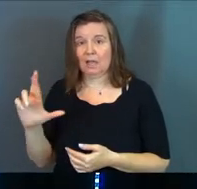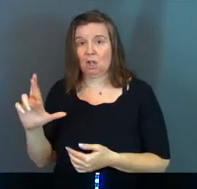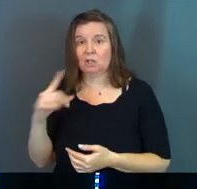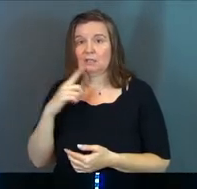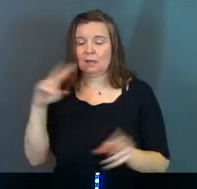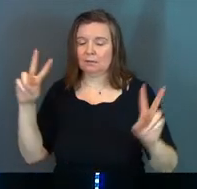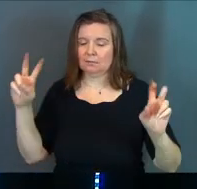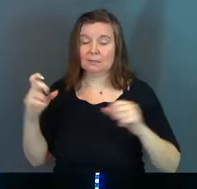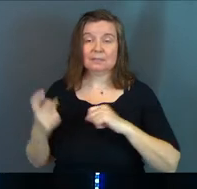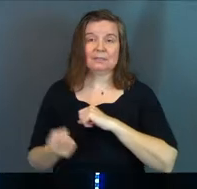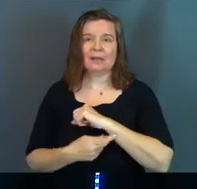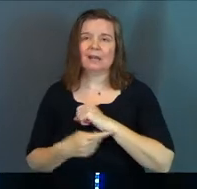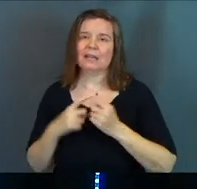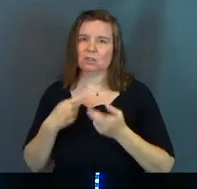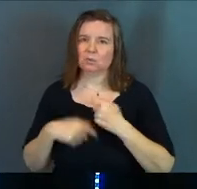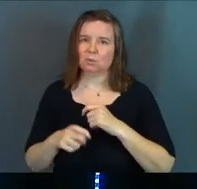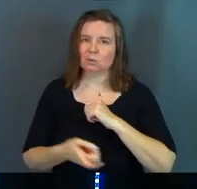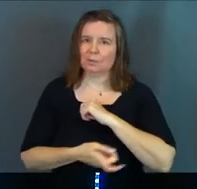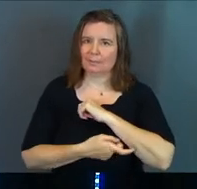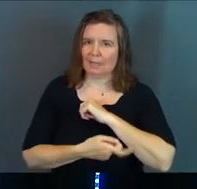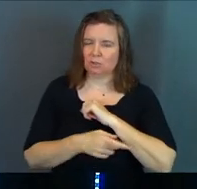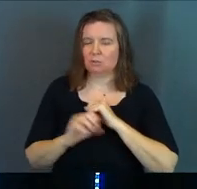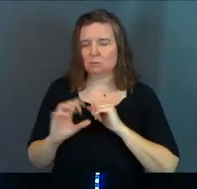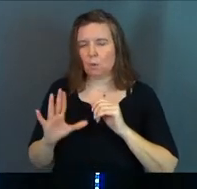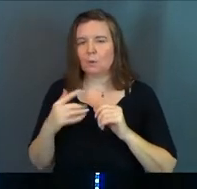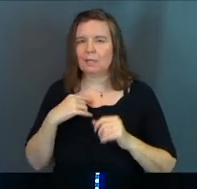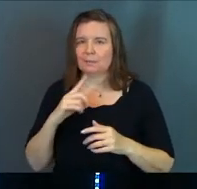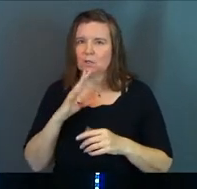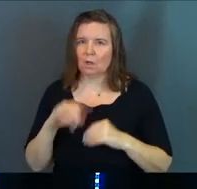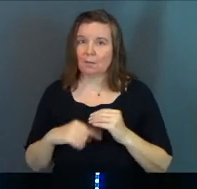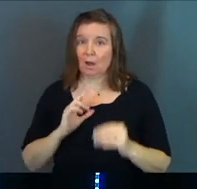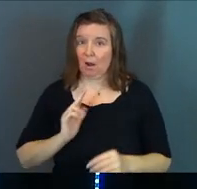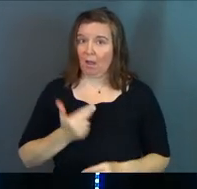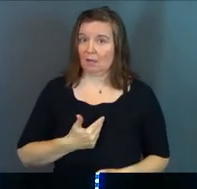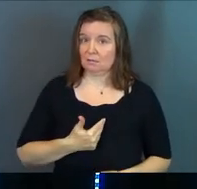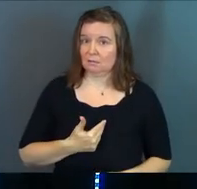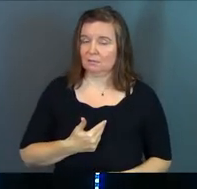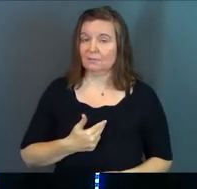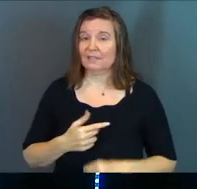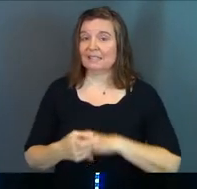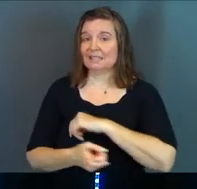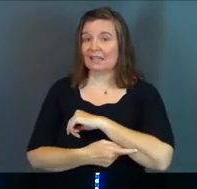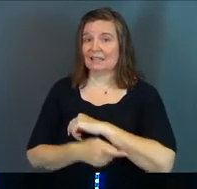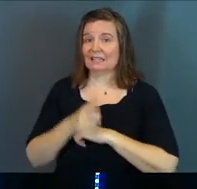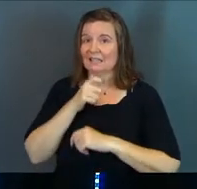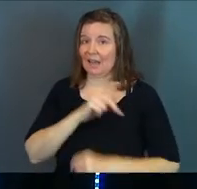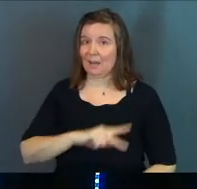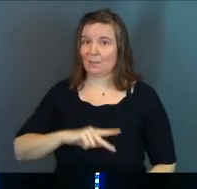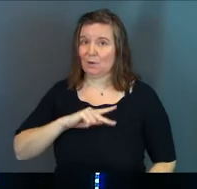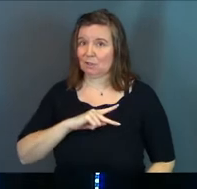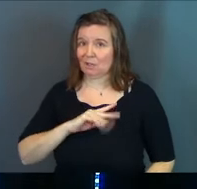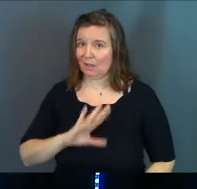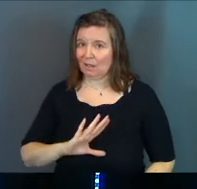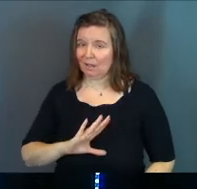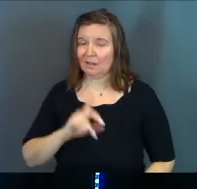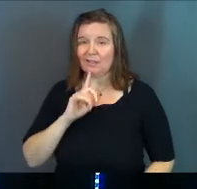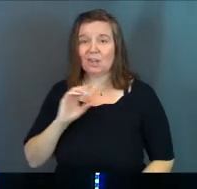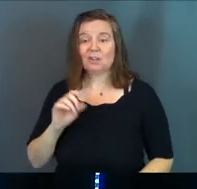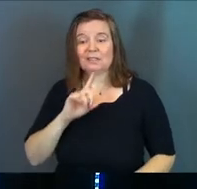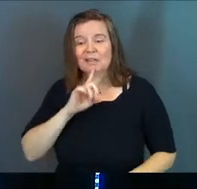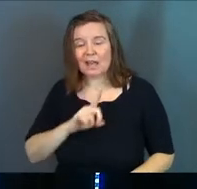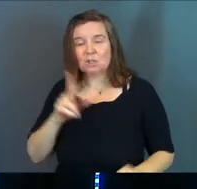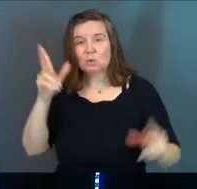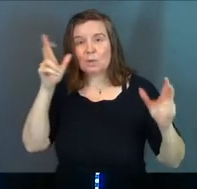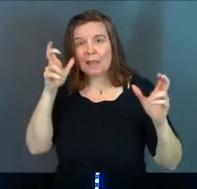He said, temptation, and he switches it to temptation. So he's about to talk about us. He says, temptation isn't personal. There is an